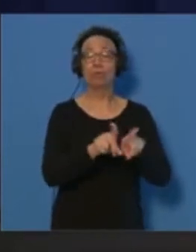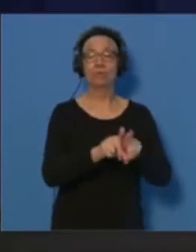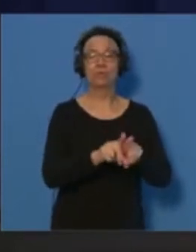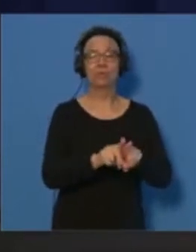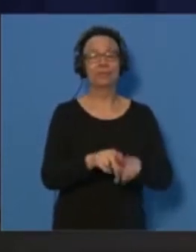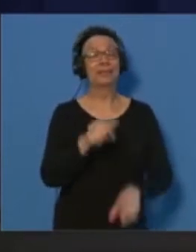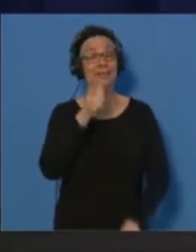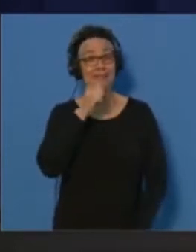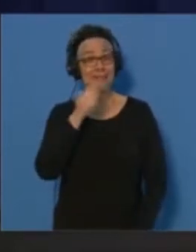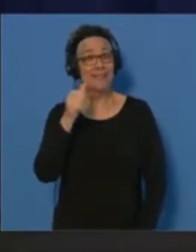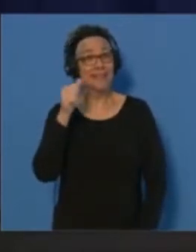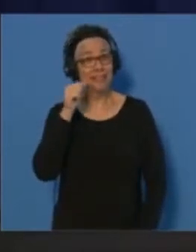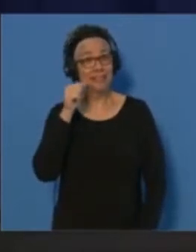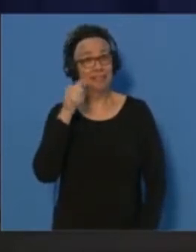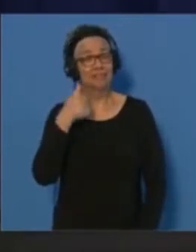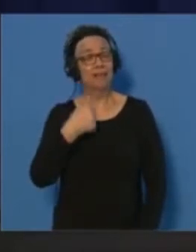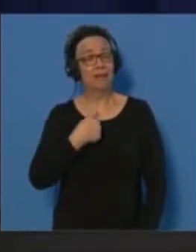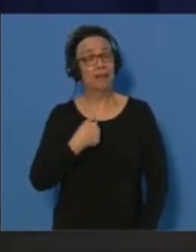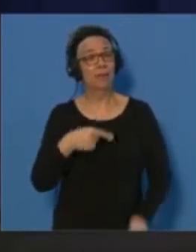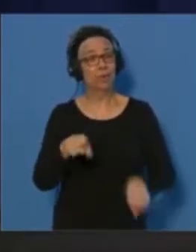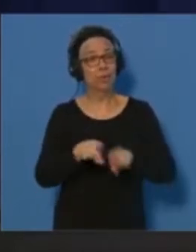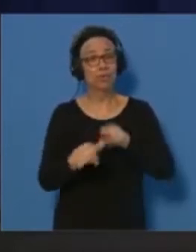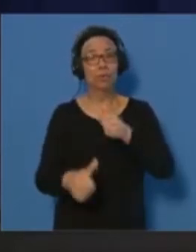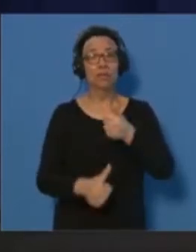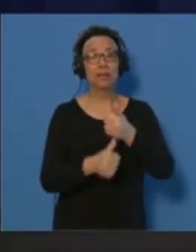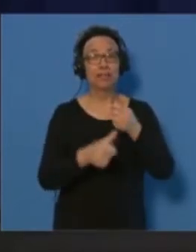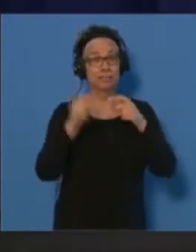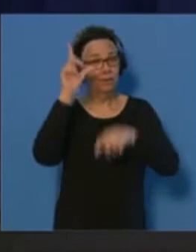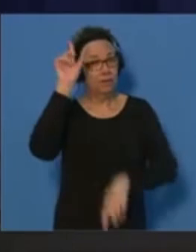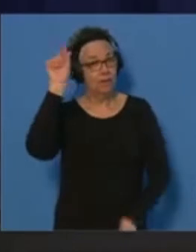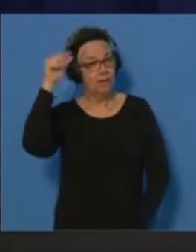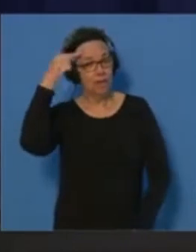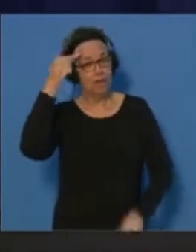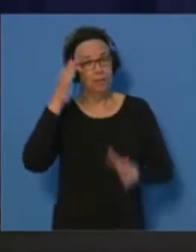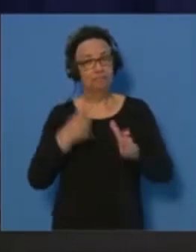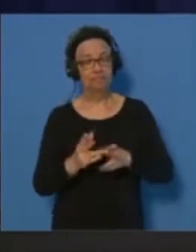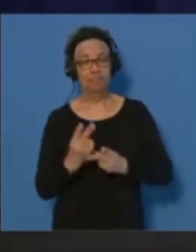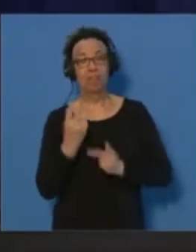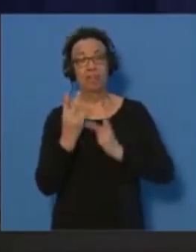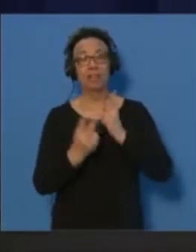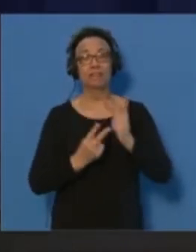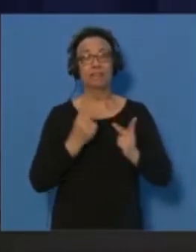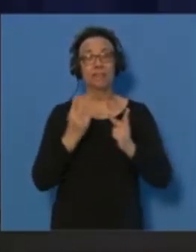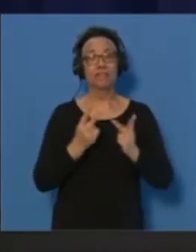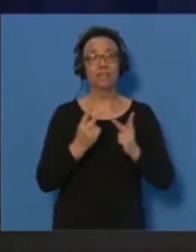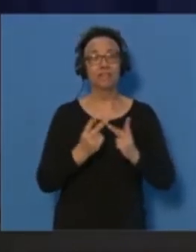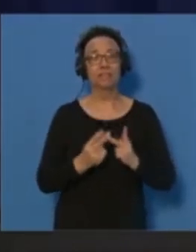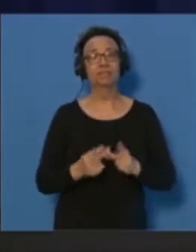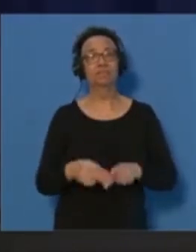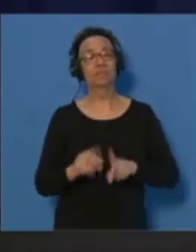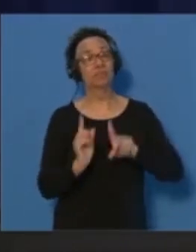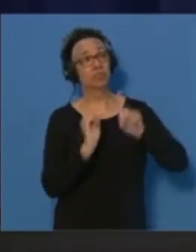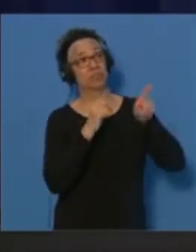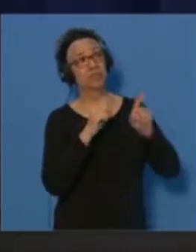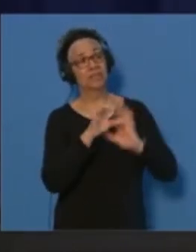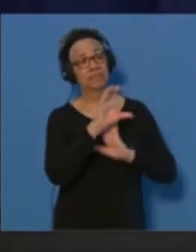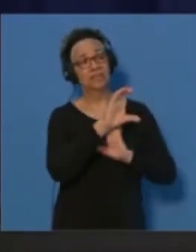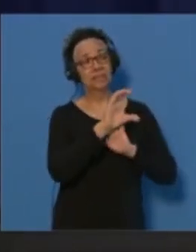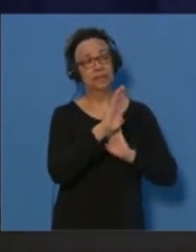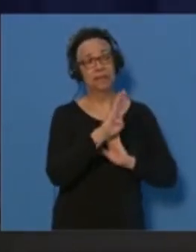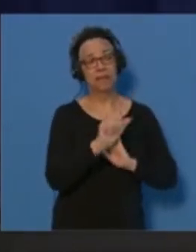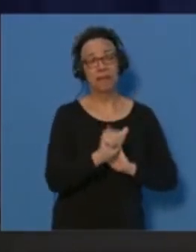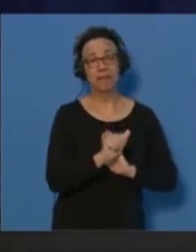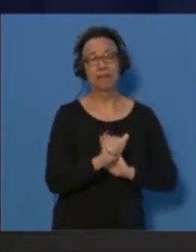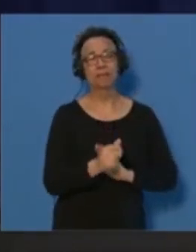I, and the Deputy Governor, visited the homeless shelter at Cedar Bridge and saw for ourselves the good work being carried